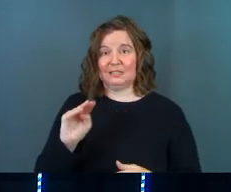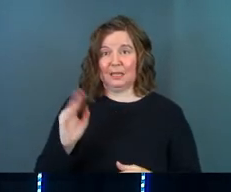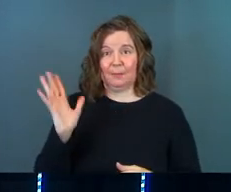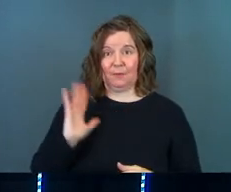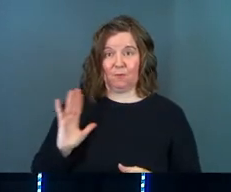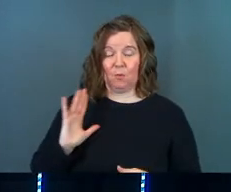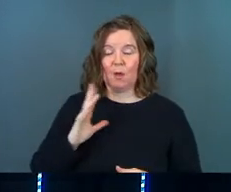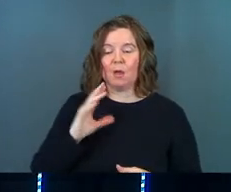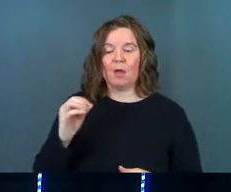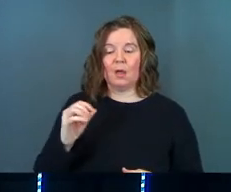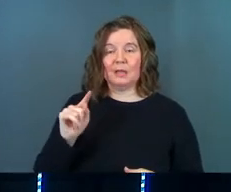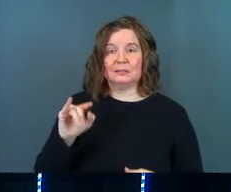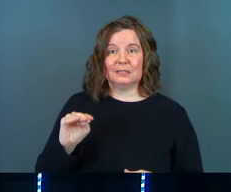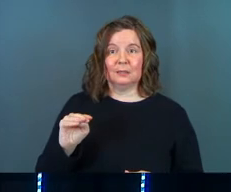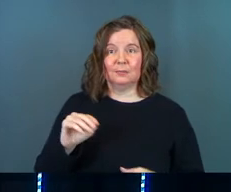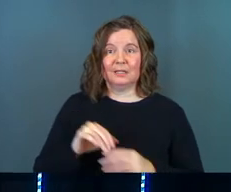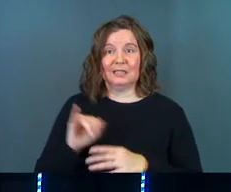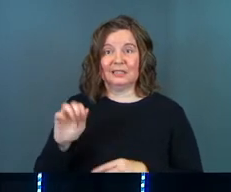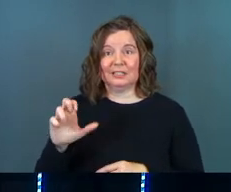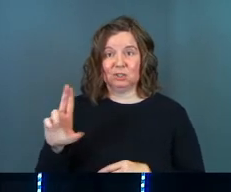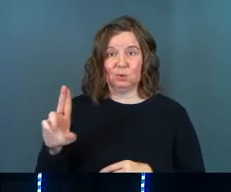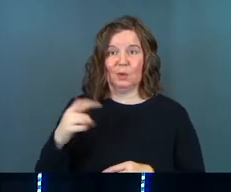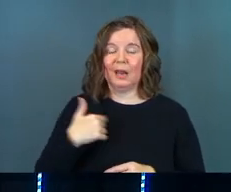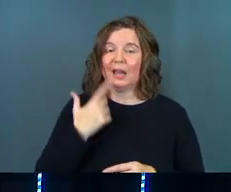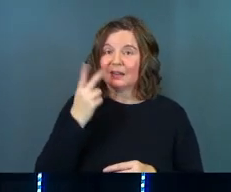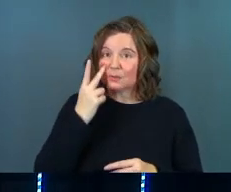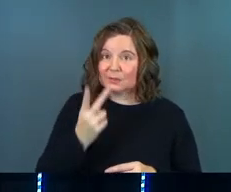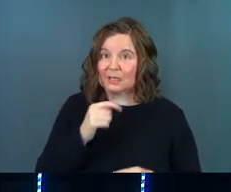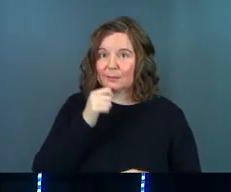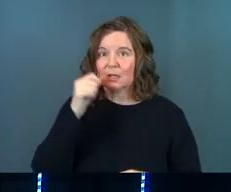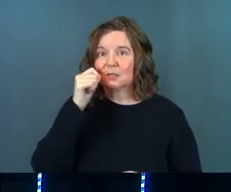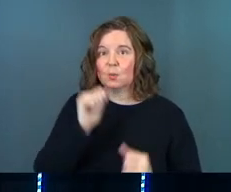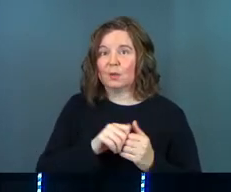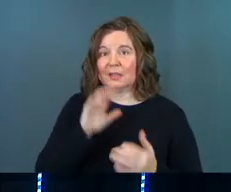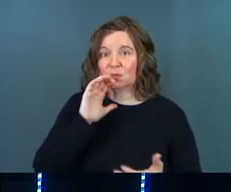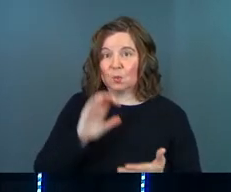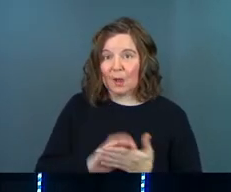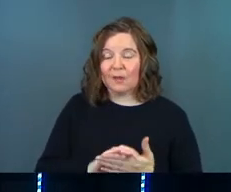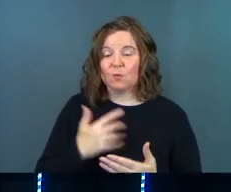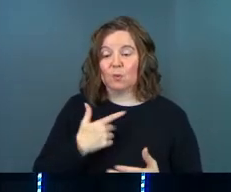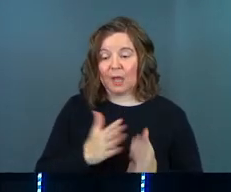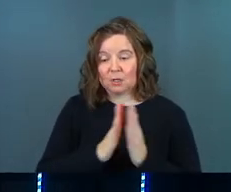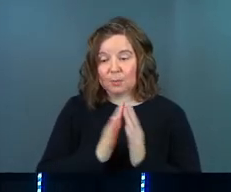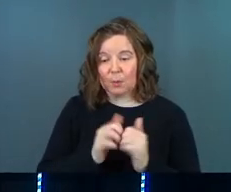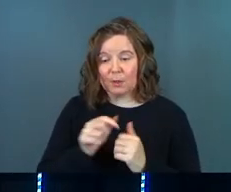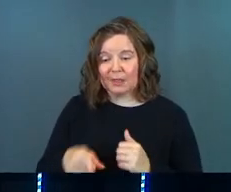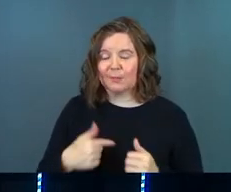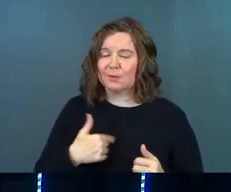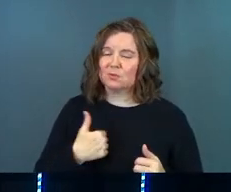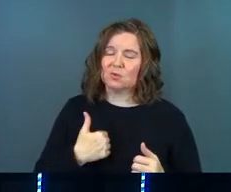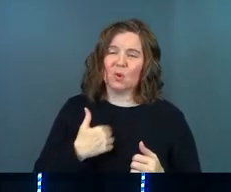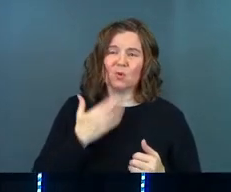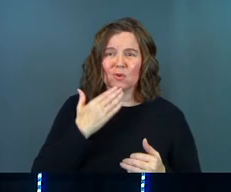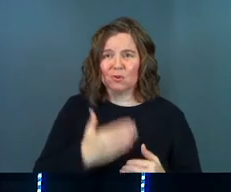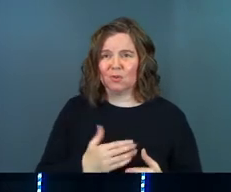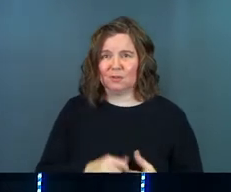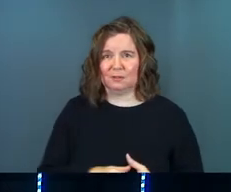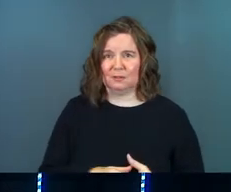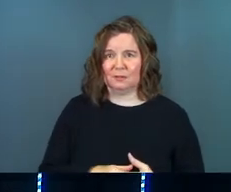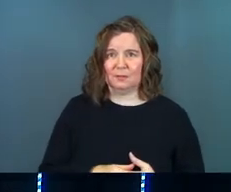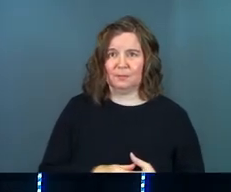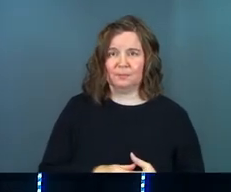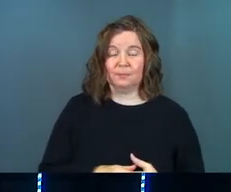earlier, and Tim's in the ICU, and I got to see him yesterday with his wife. We got to pray with him. It was so, so good.